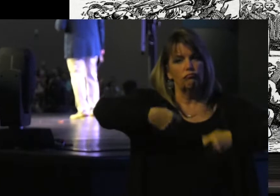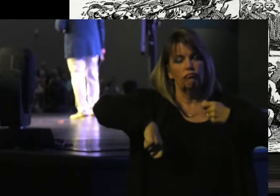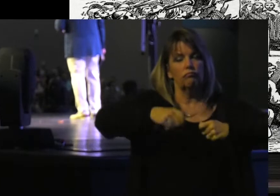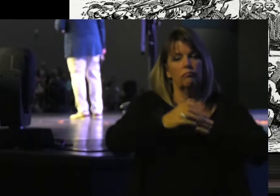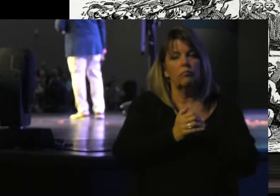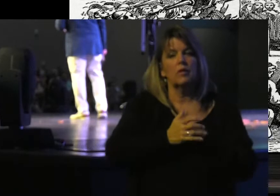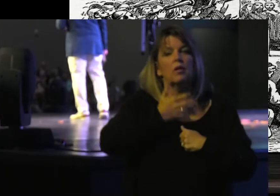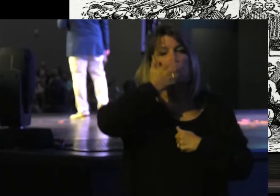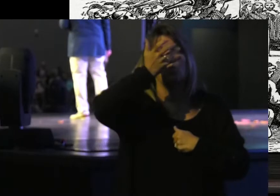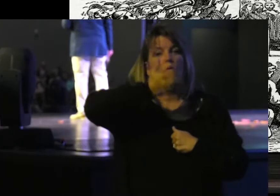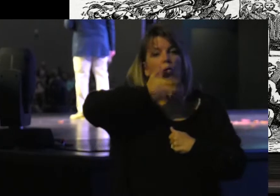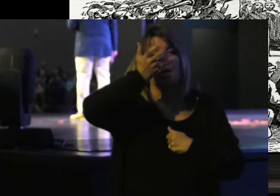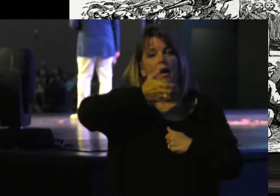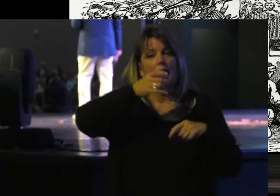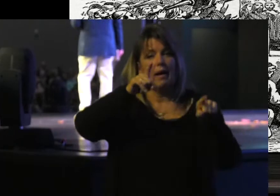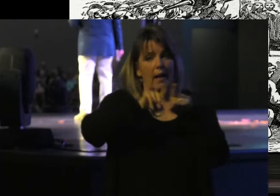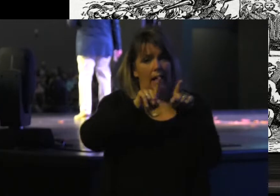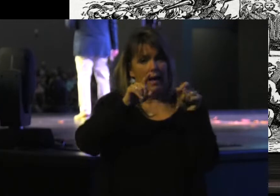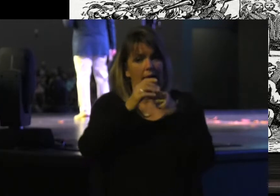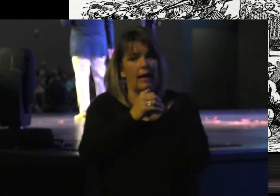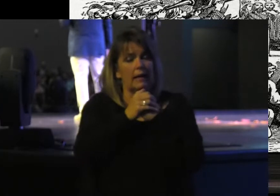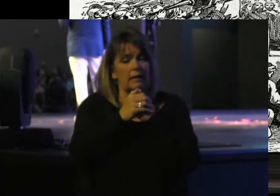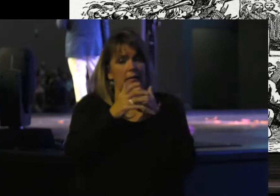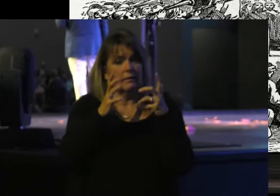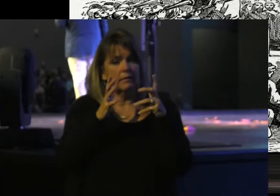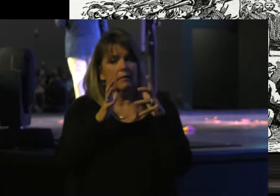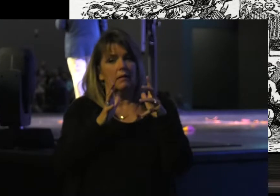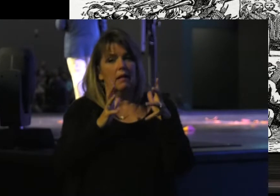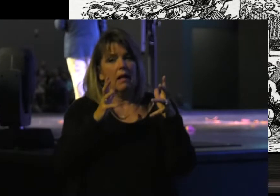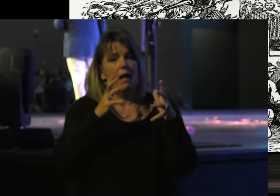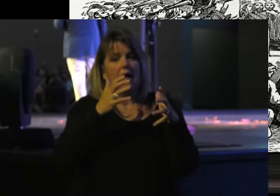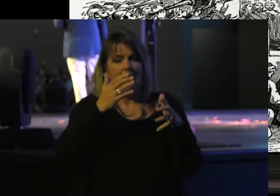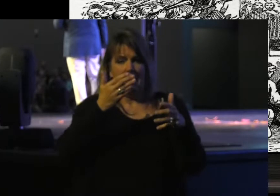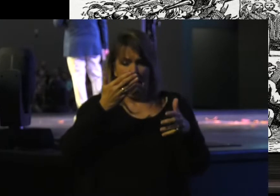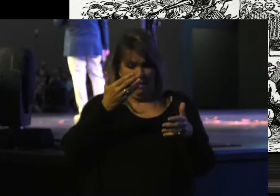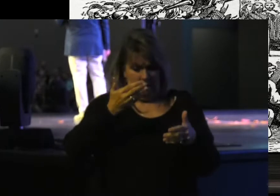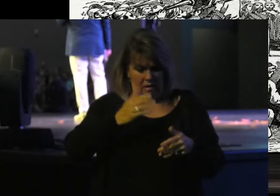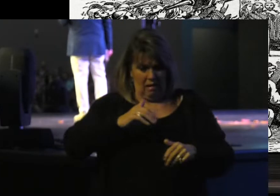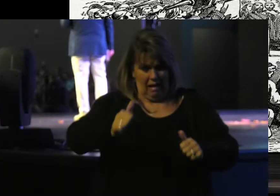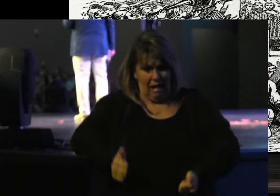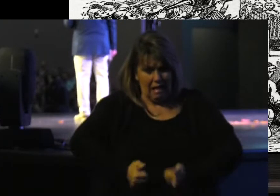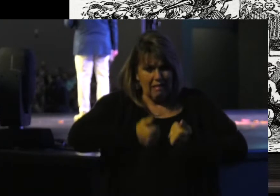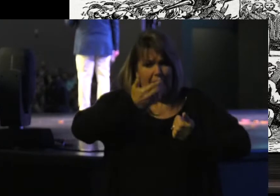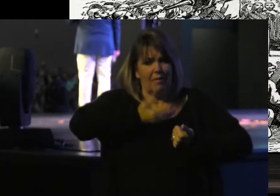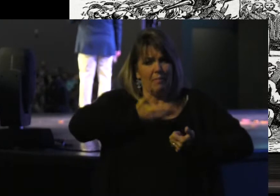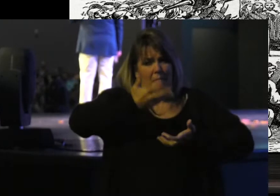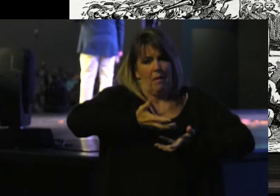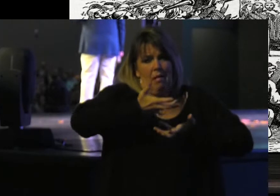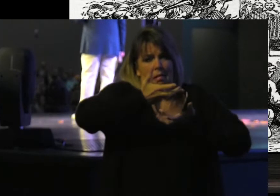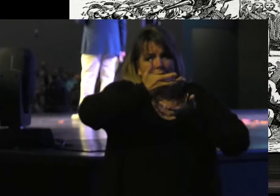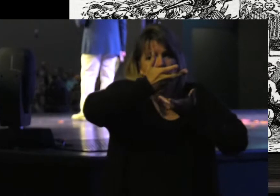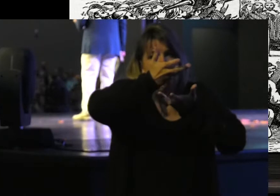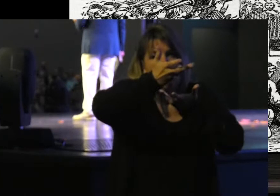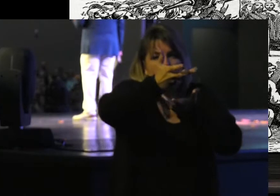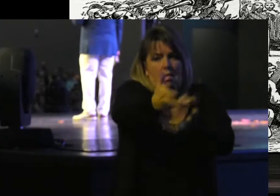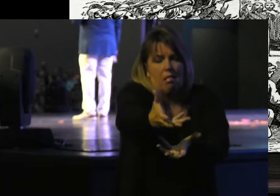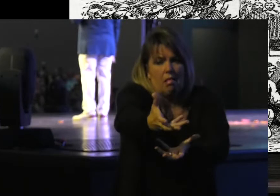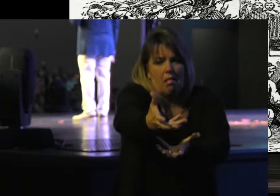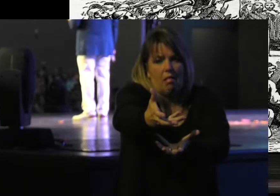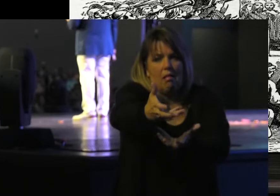would cry out As the parent Would lay a living child On the hands Of a